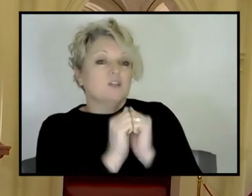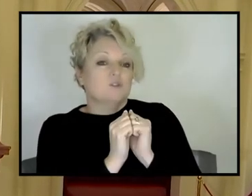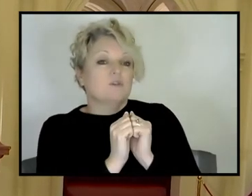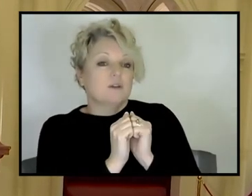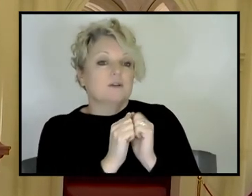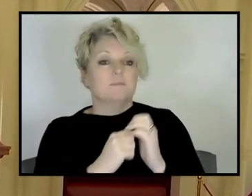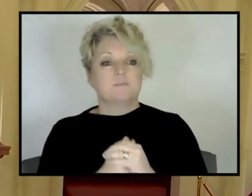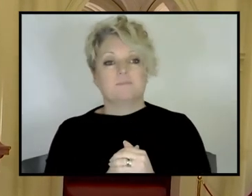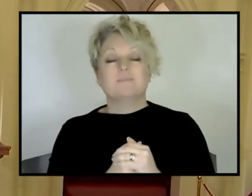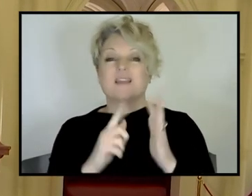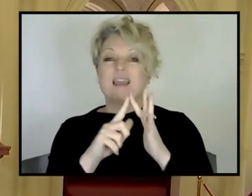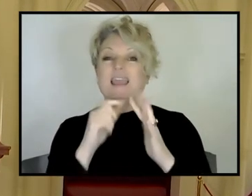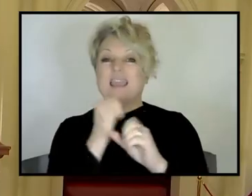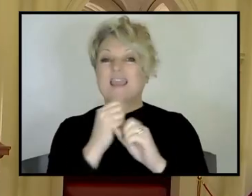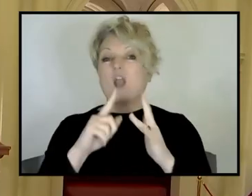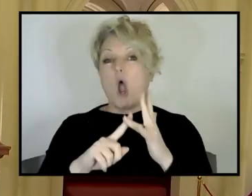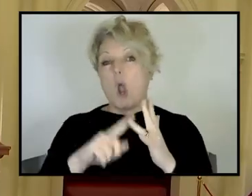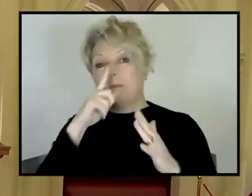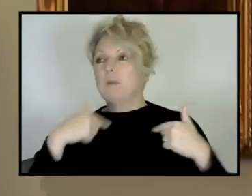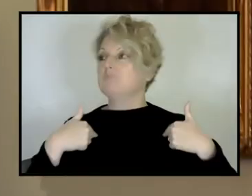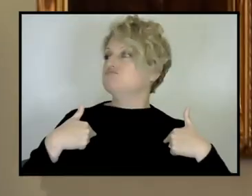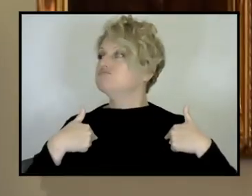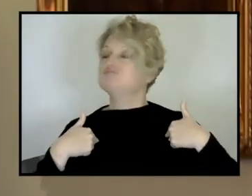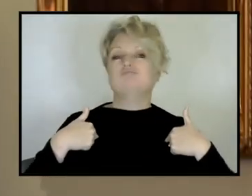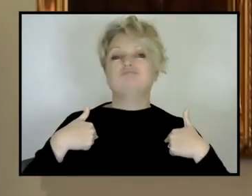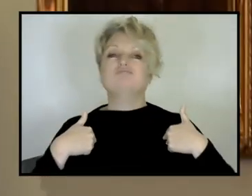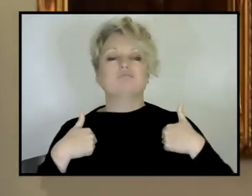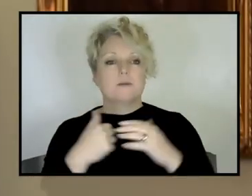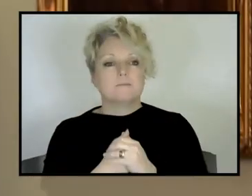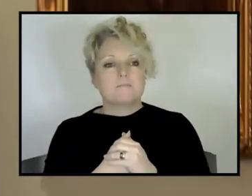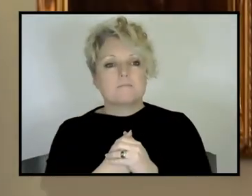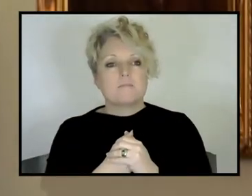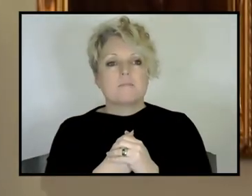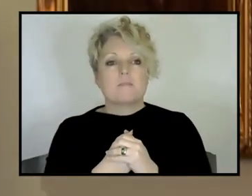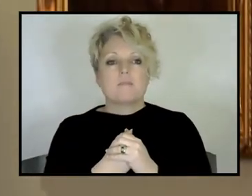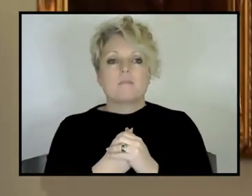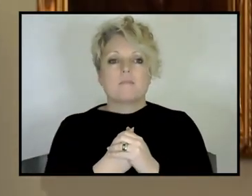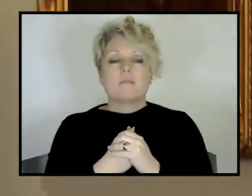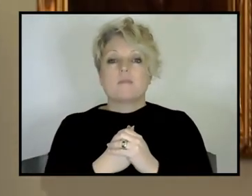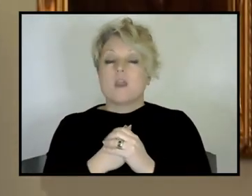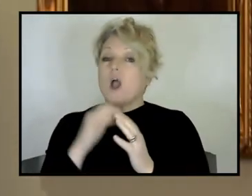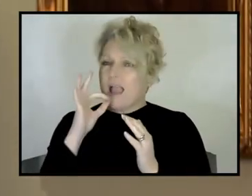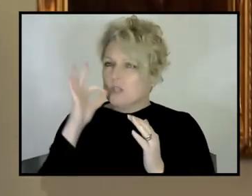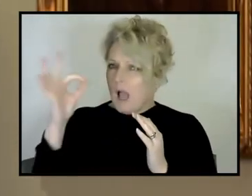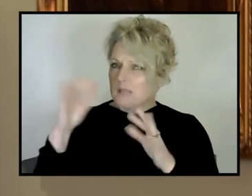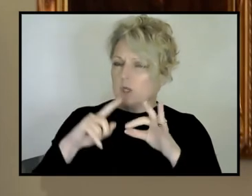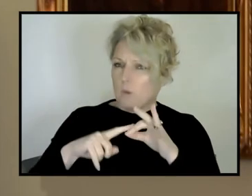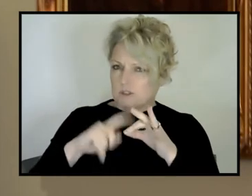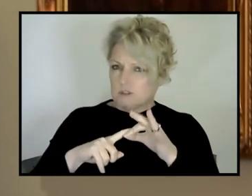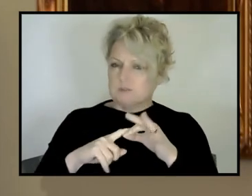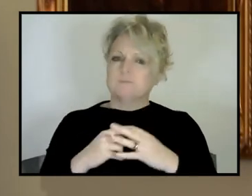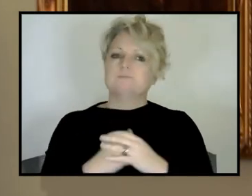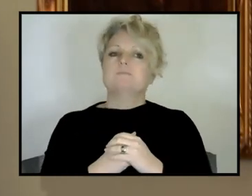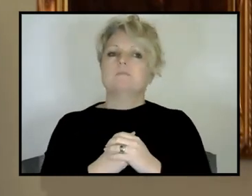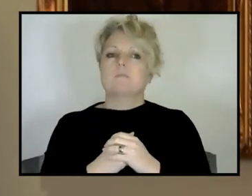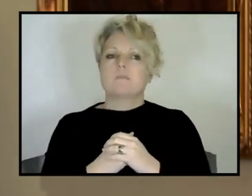Egos, exactly. Yeah. And so how's our, since, since this paradigm shift has come about,